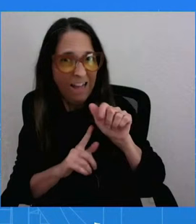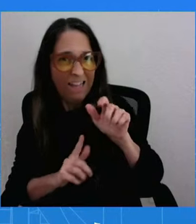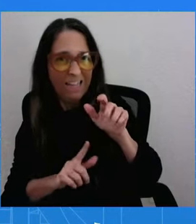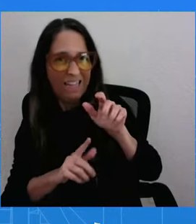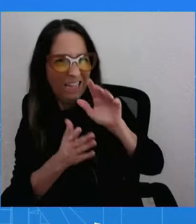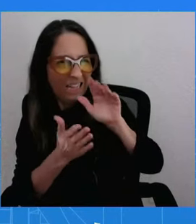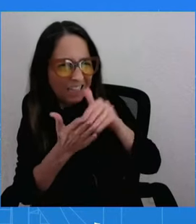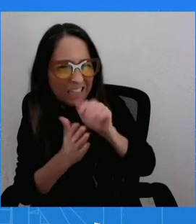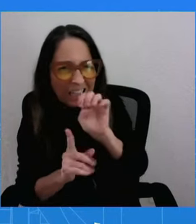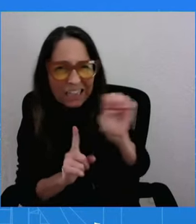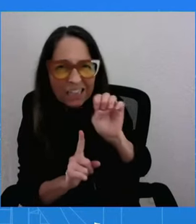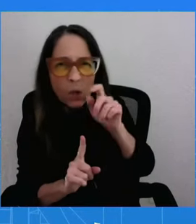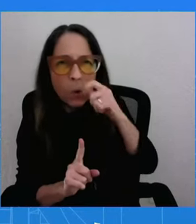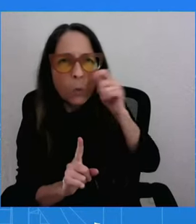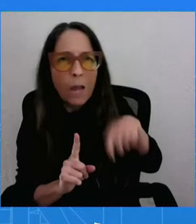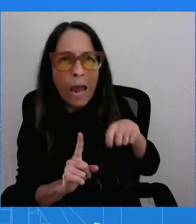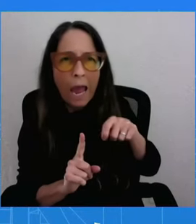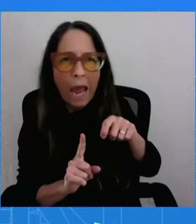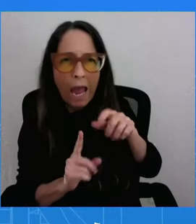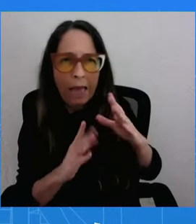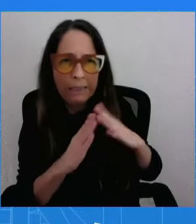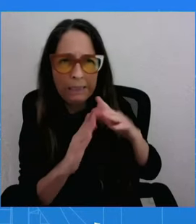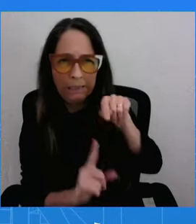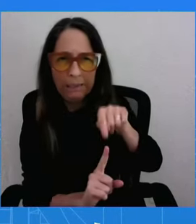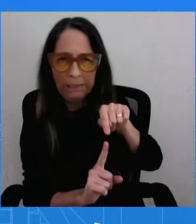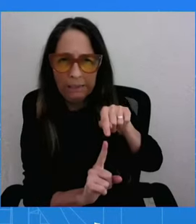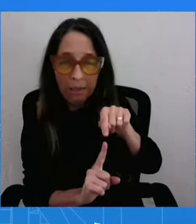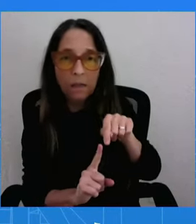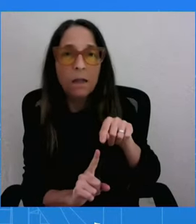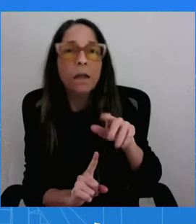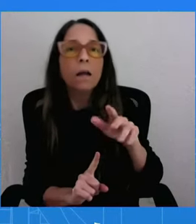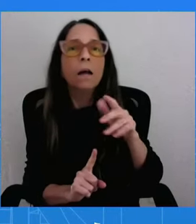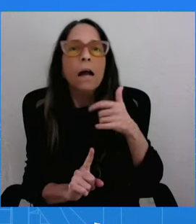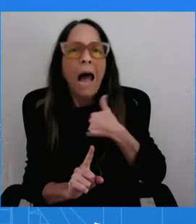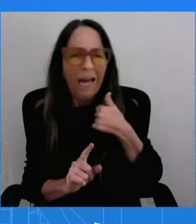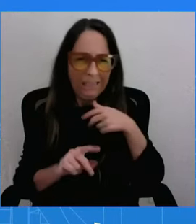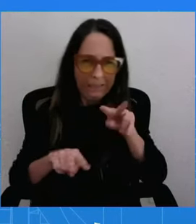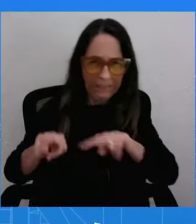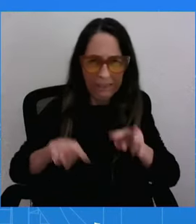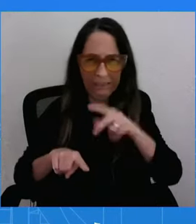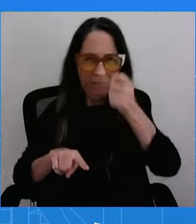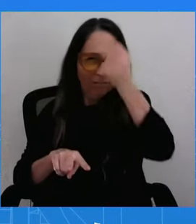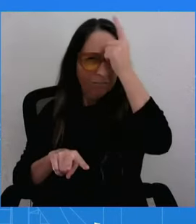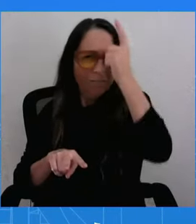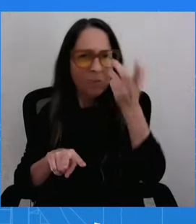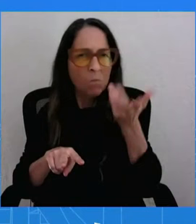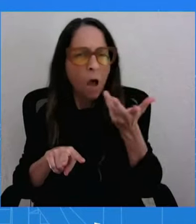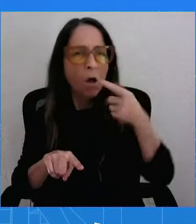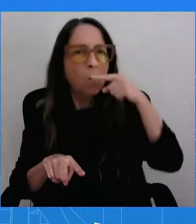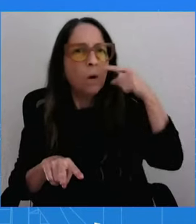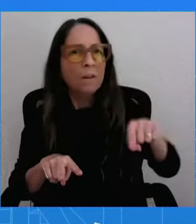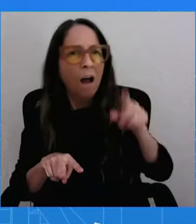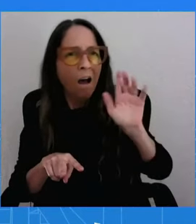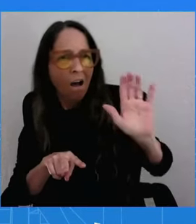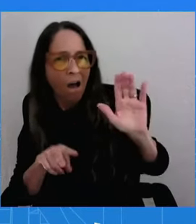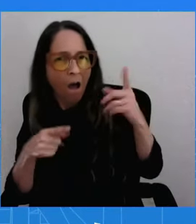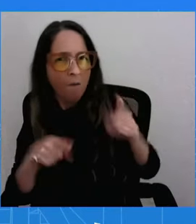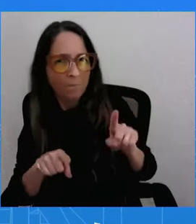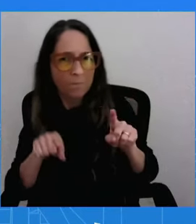and killing Ukrainians even far away from the front lines, while Ukraine is not allowed to use provided